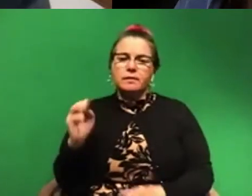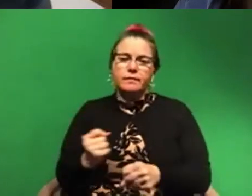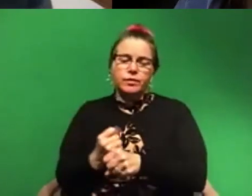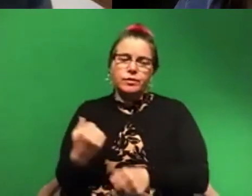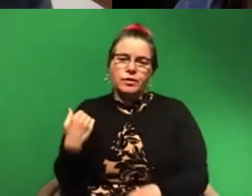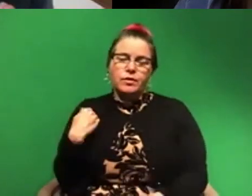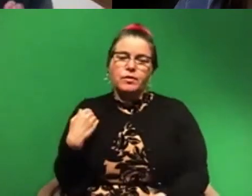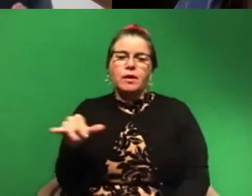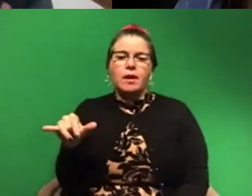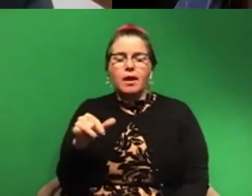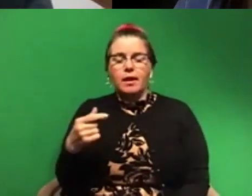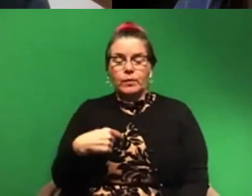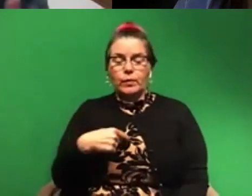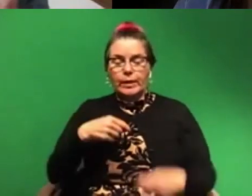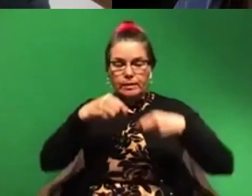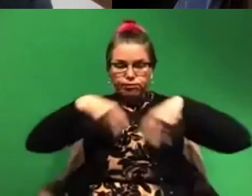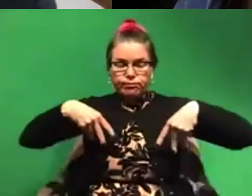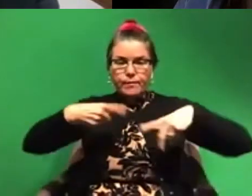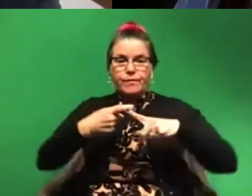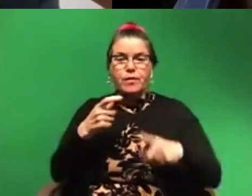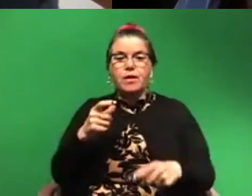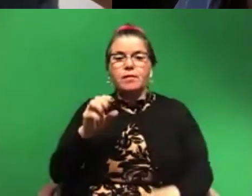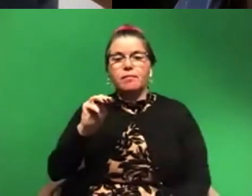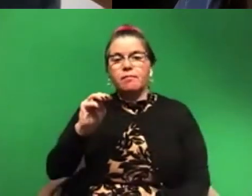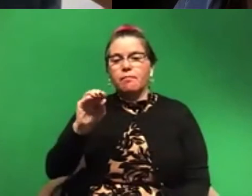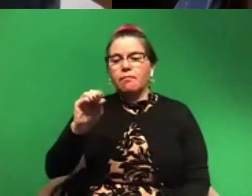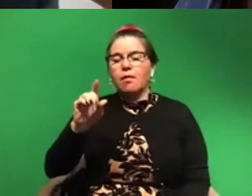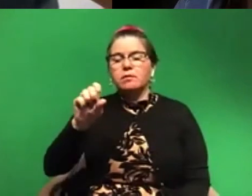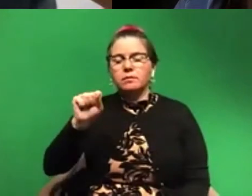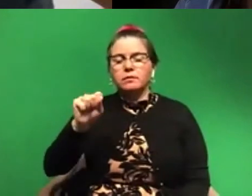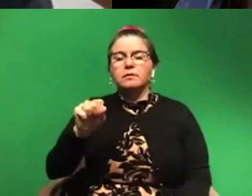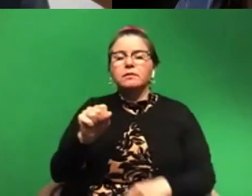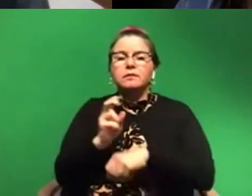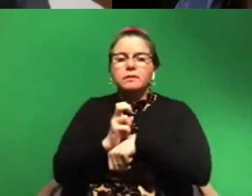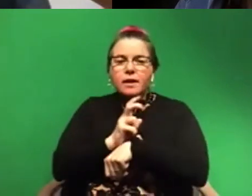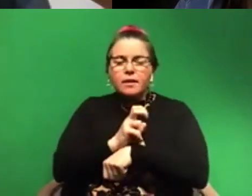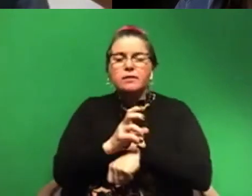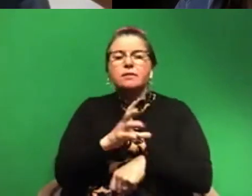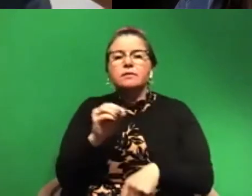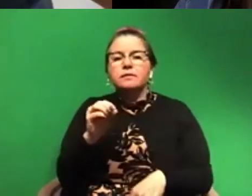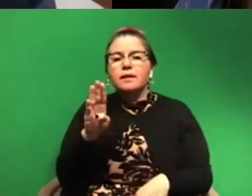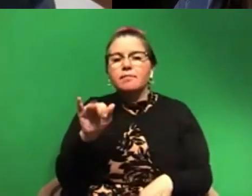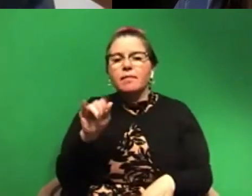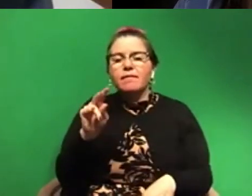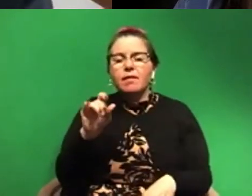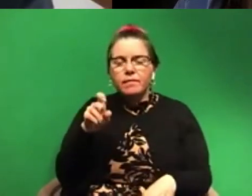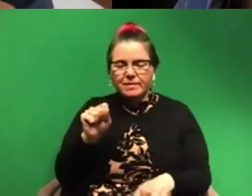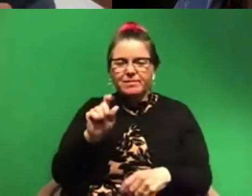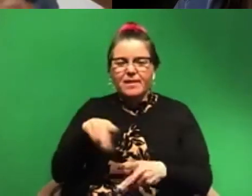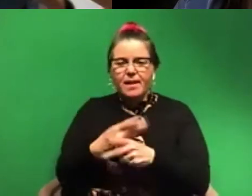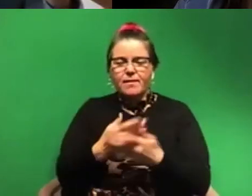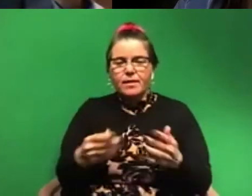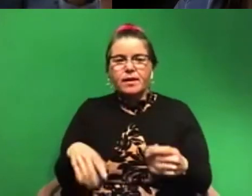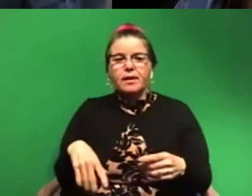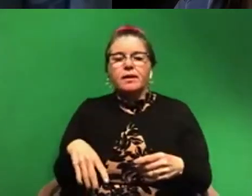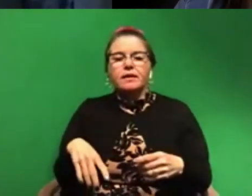like when we diverged from the mollusks, from the snails and, and bivalves and things like that. Well, there's been